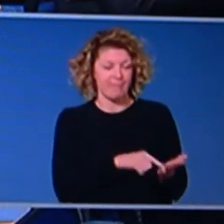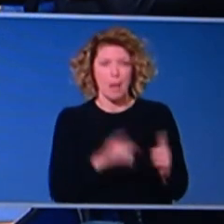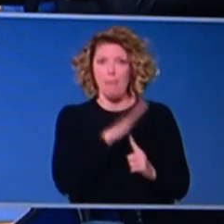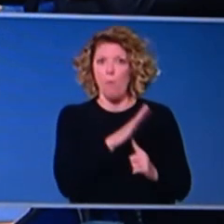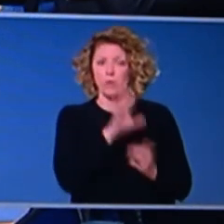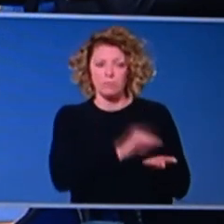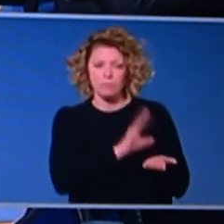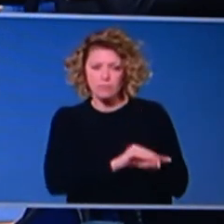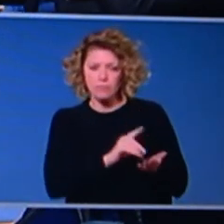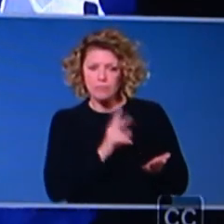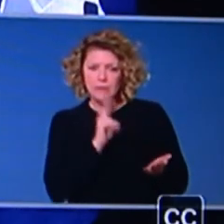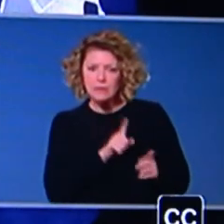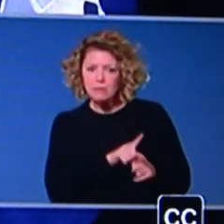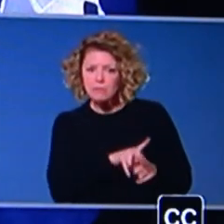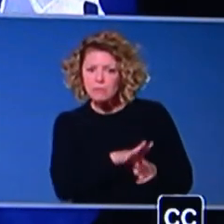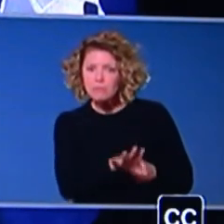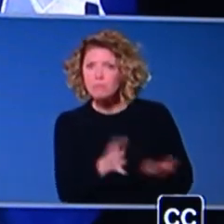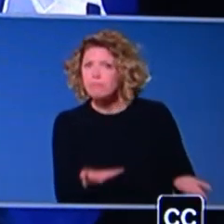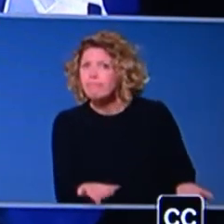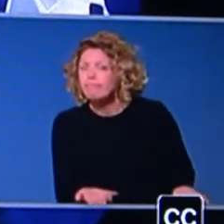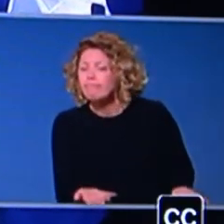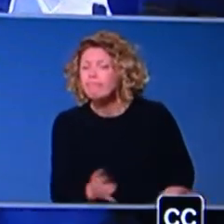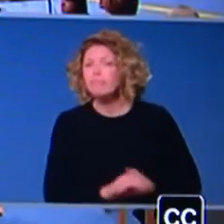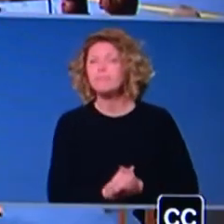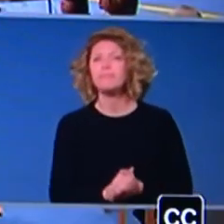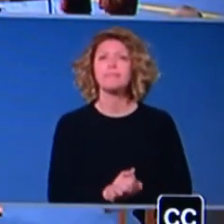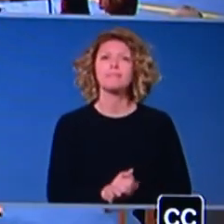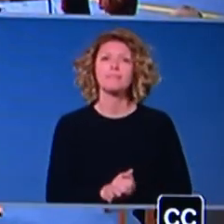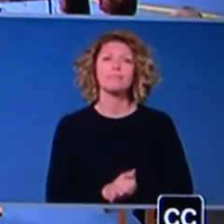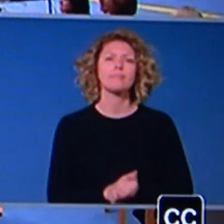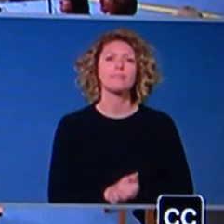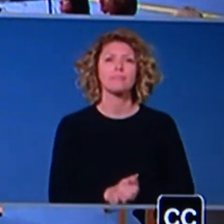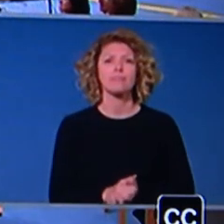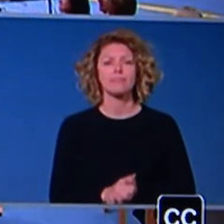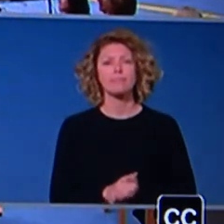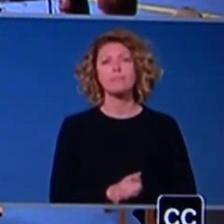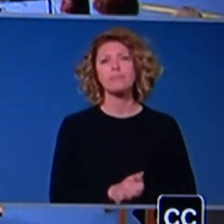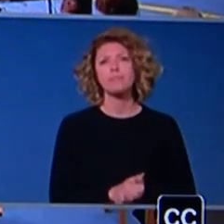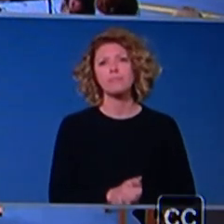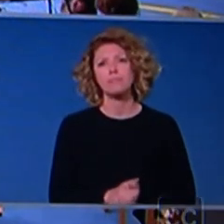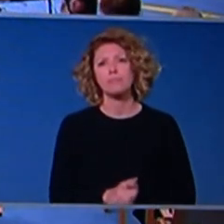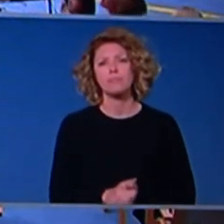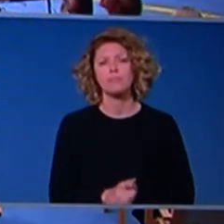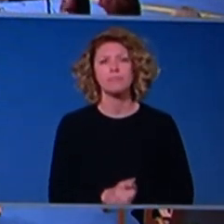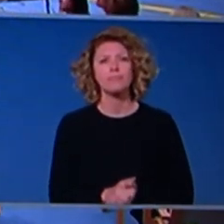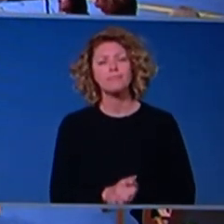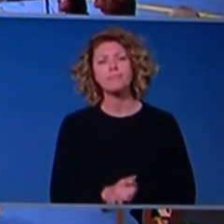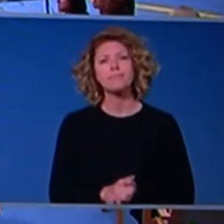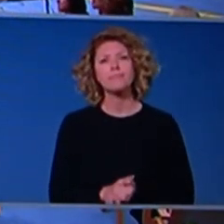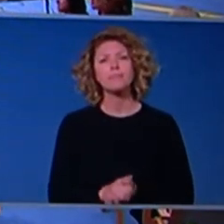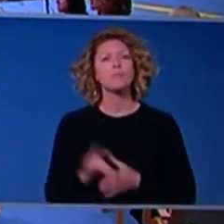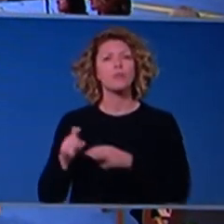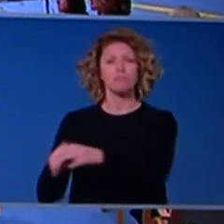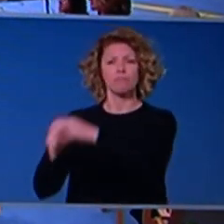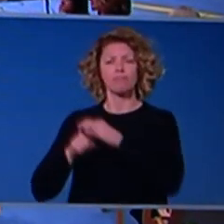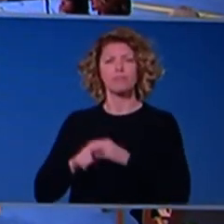that builds over the course of the next week. It really does. So we'll keep going down the problems. Mr. Minister, Andrew